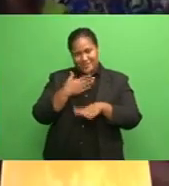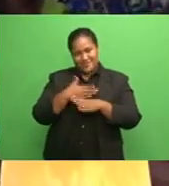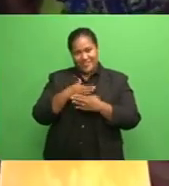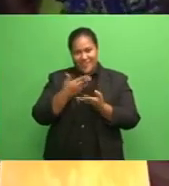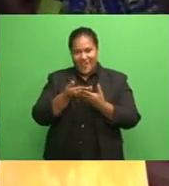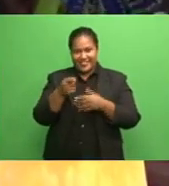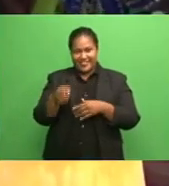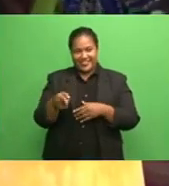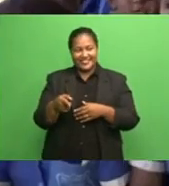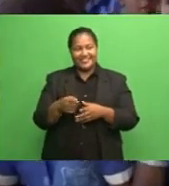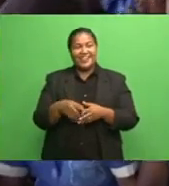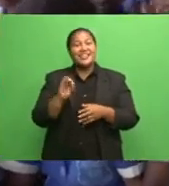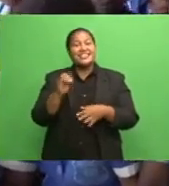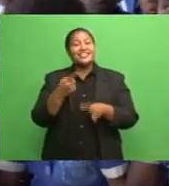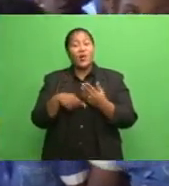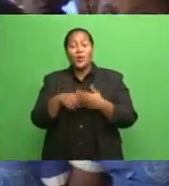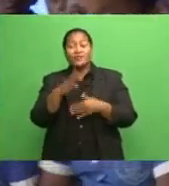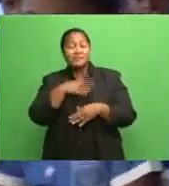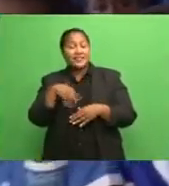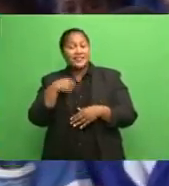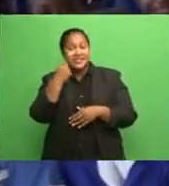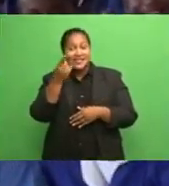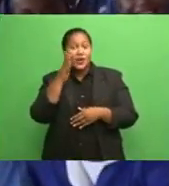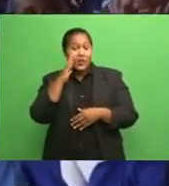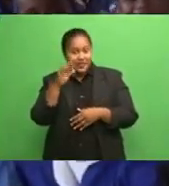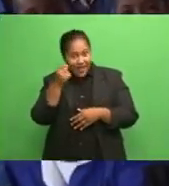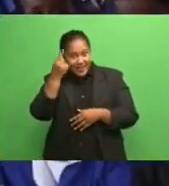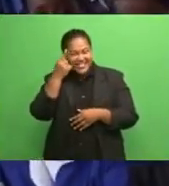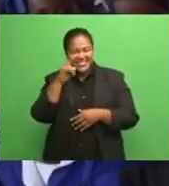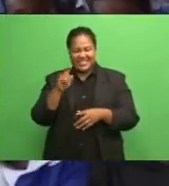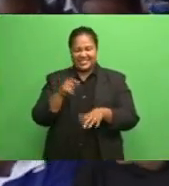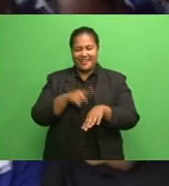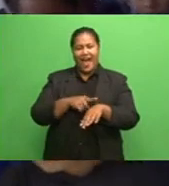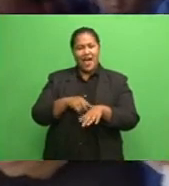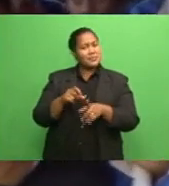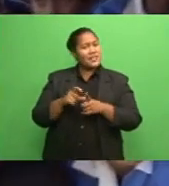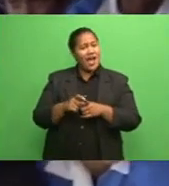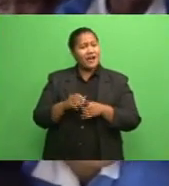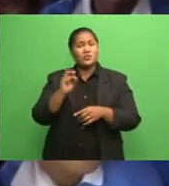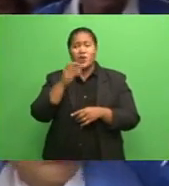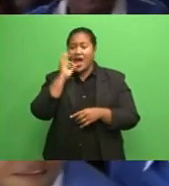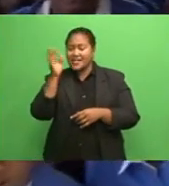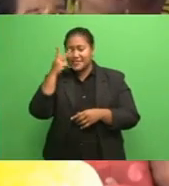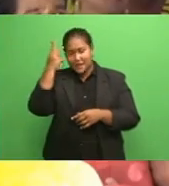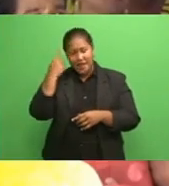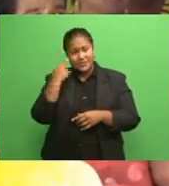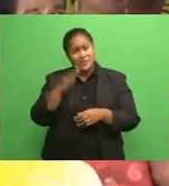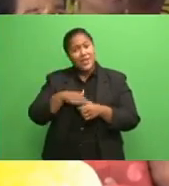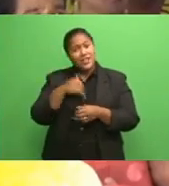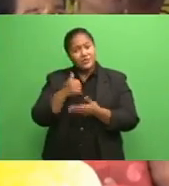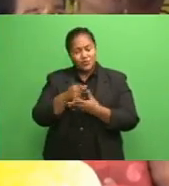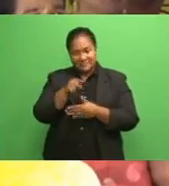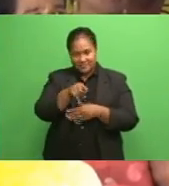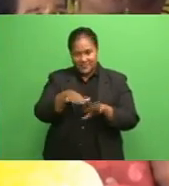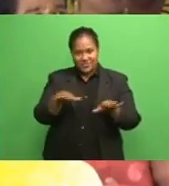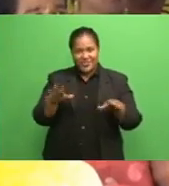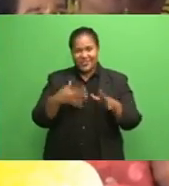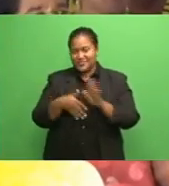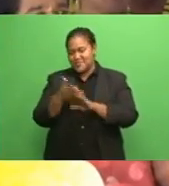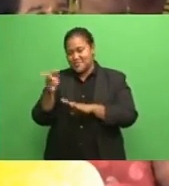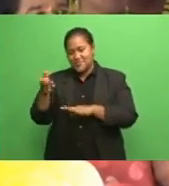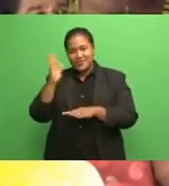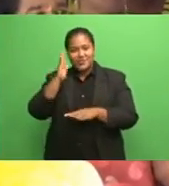The minister says while they understand that times are difficult, she is urging parents to ensure that their children attend school.